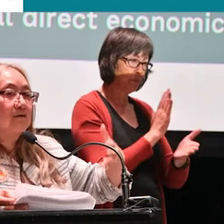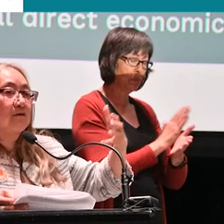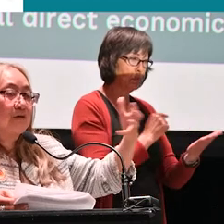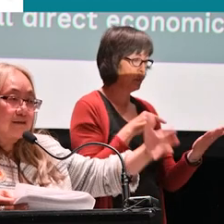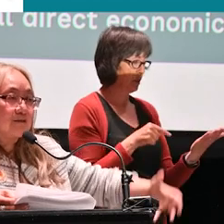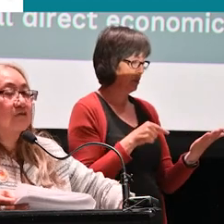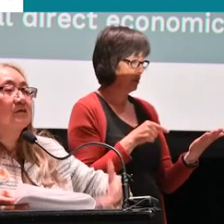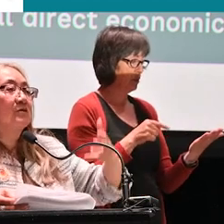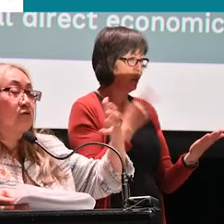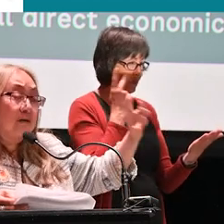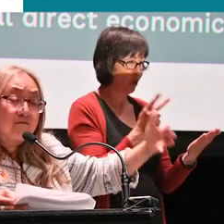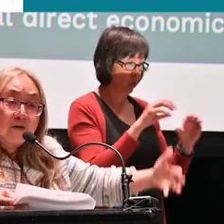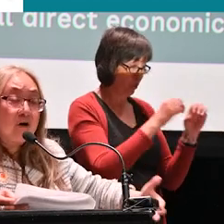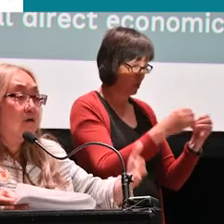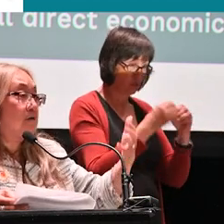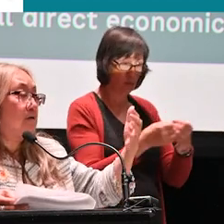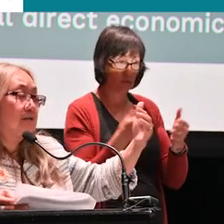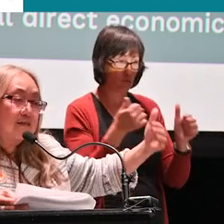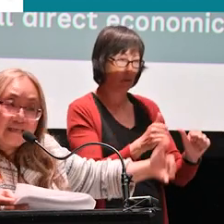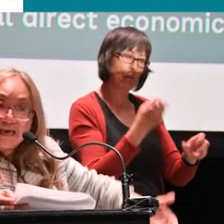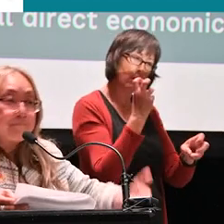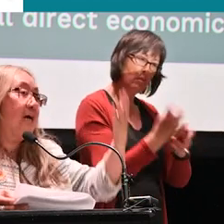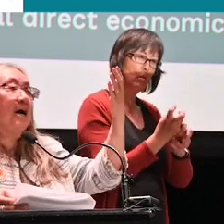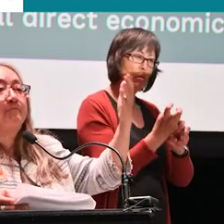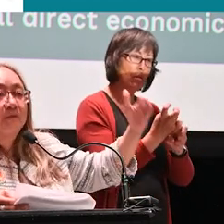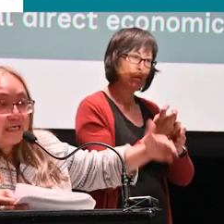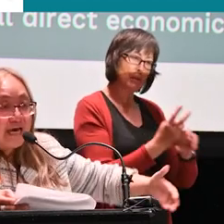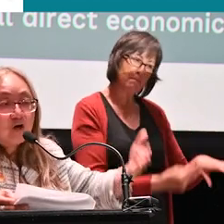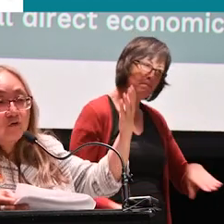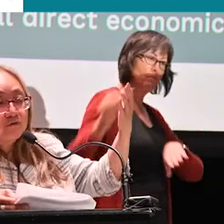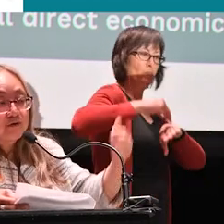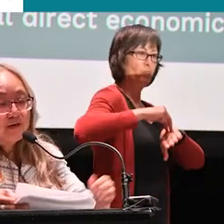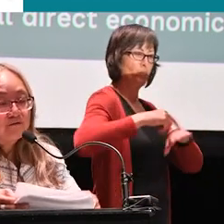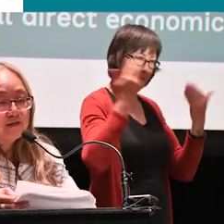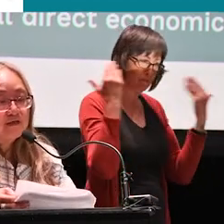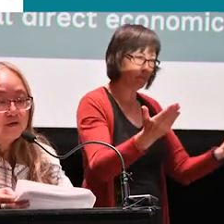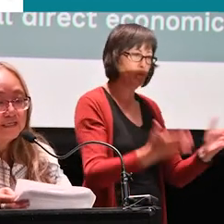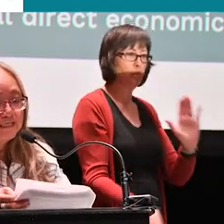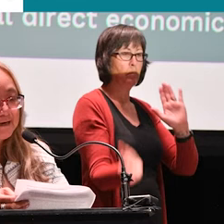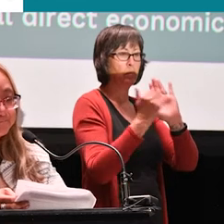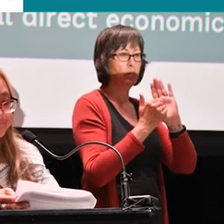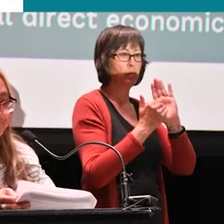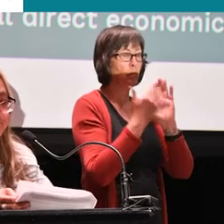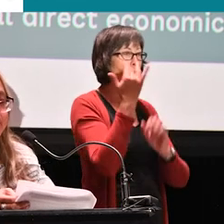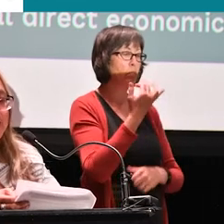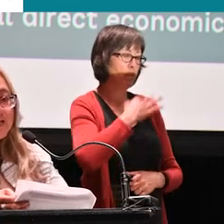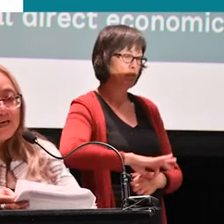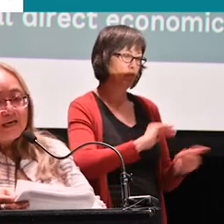organizations tried very hard to get back up, get going for the benefit of the community again.